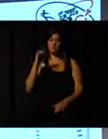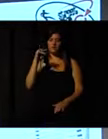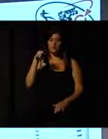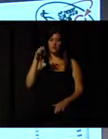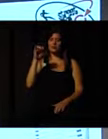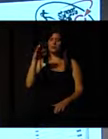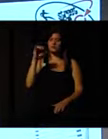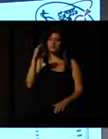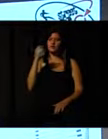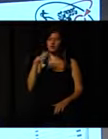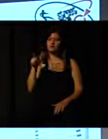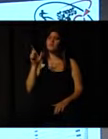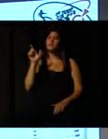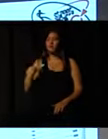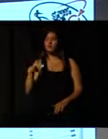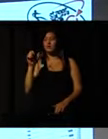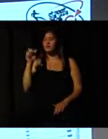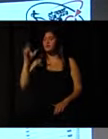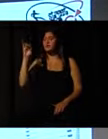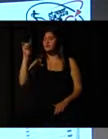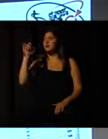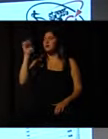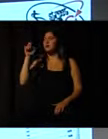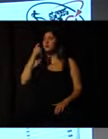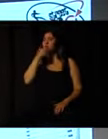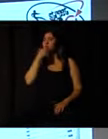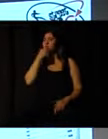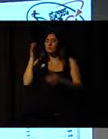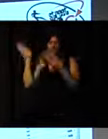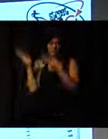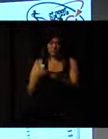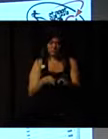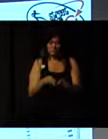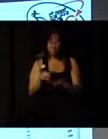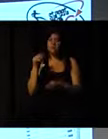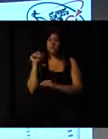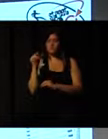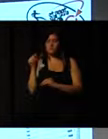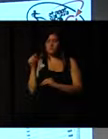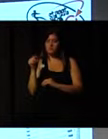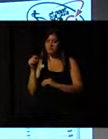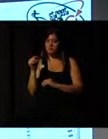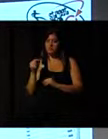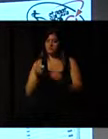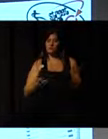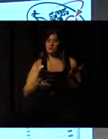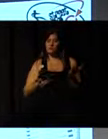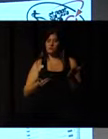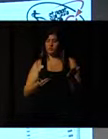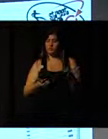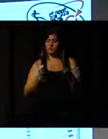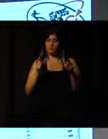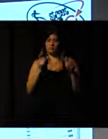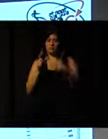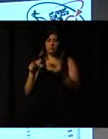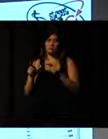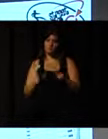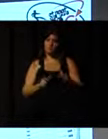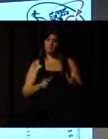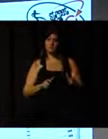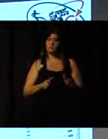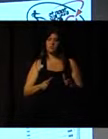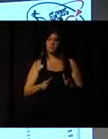focus on areas of, we focus on young people from areas of disadvantage. And we've worked with young people aged